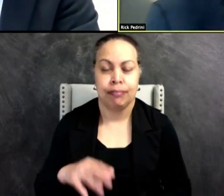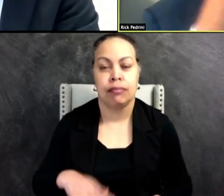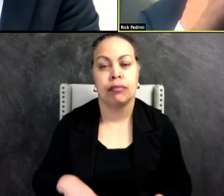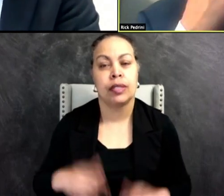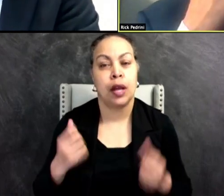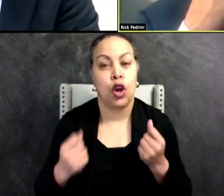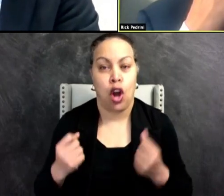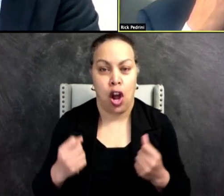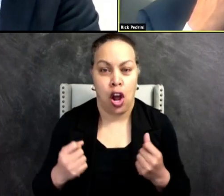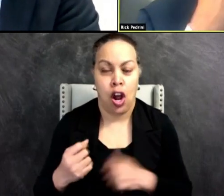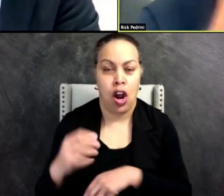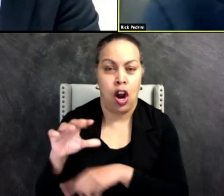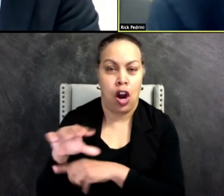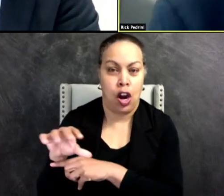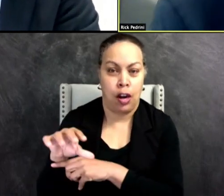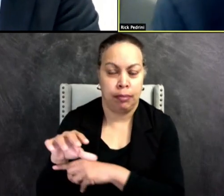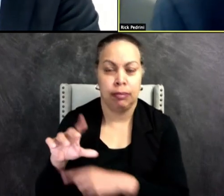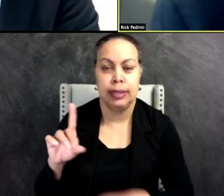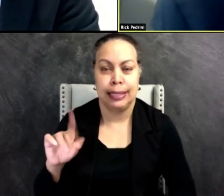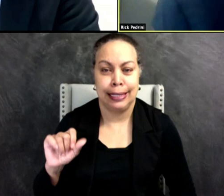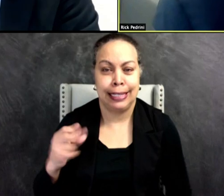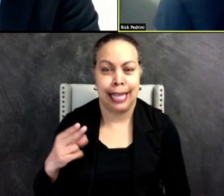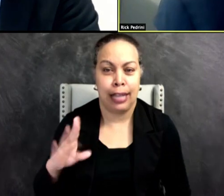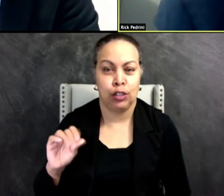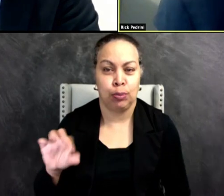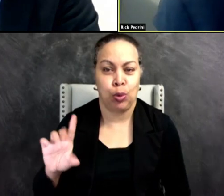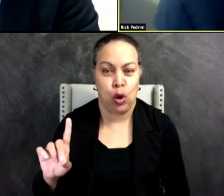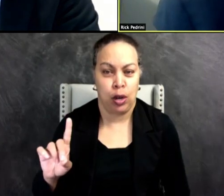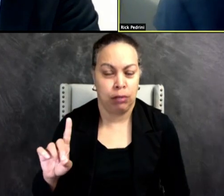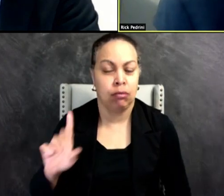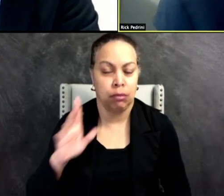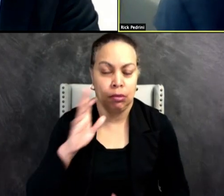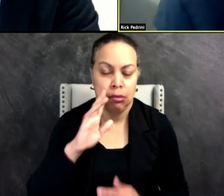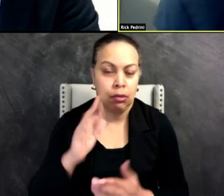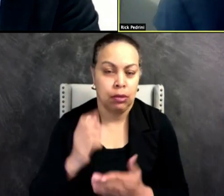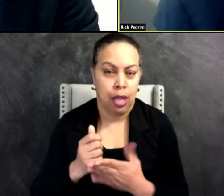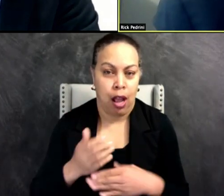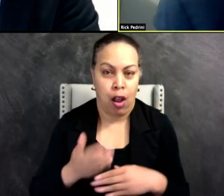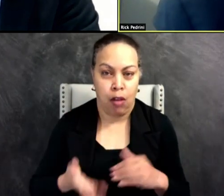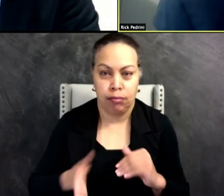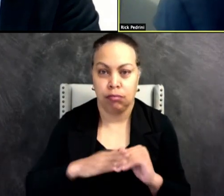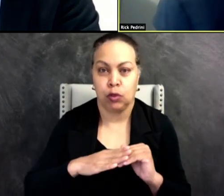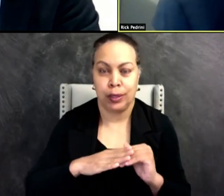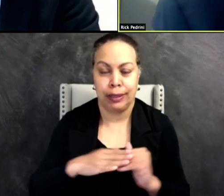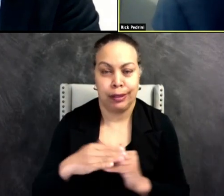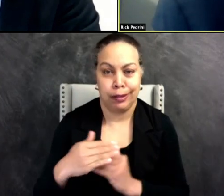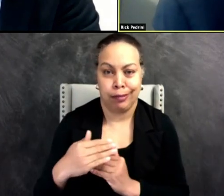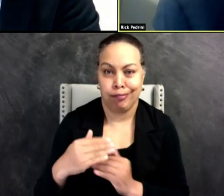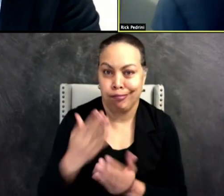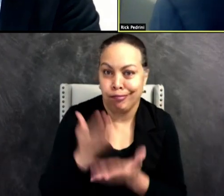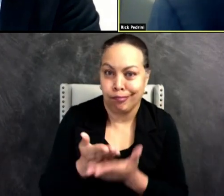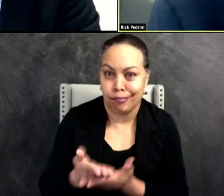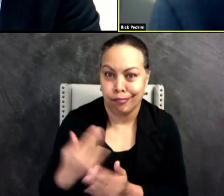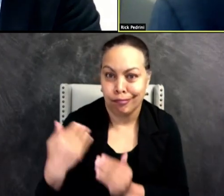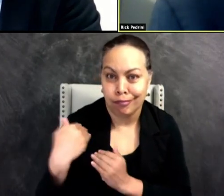that would, uh, increase accountability, increase veracity when it came to, uh,